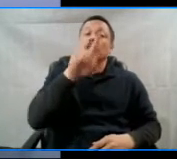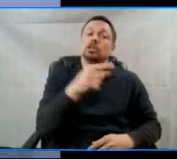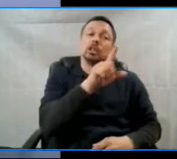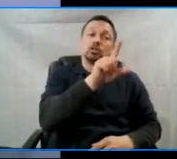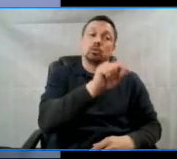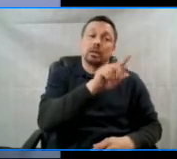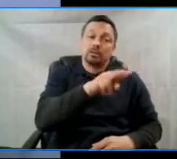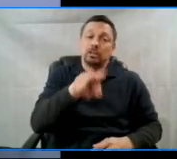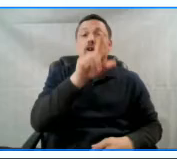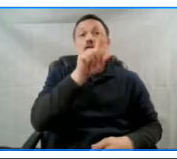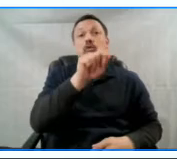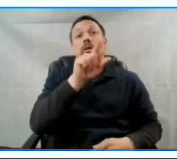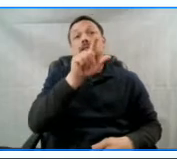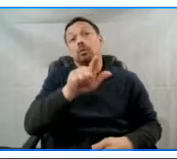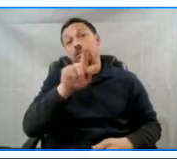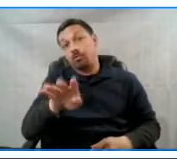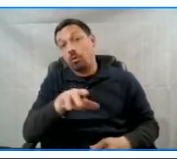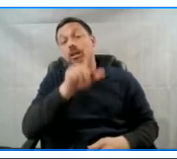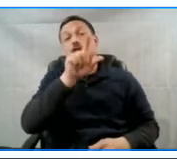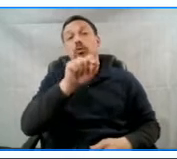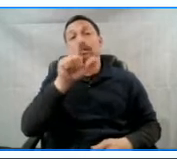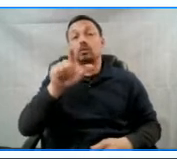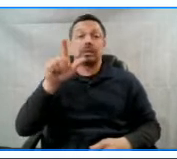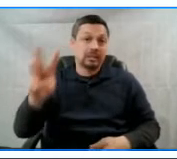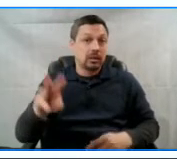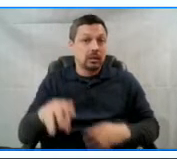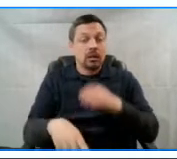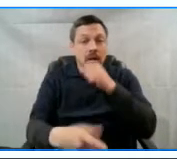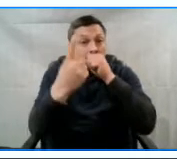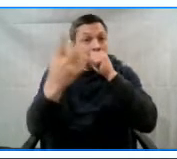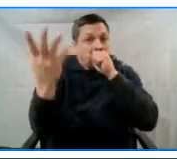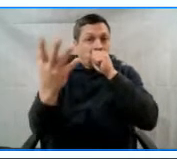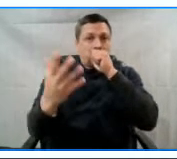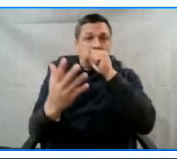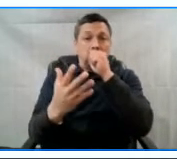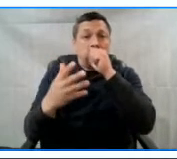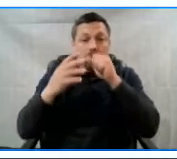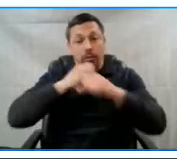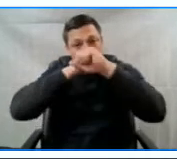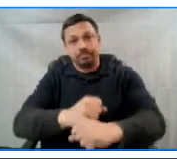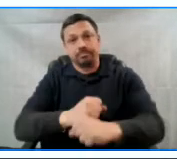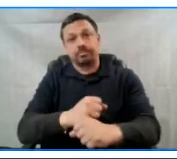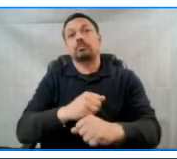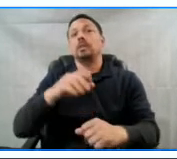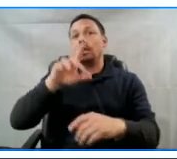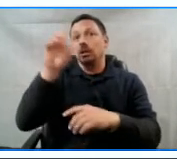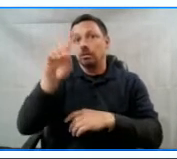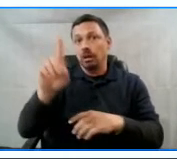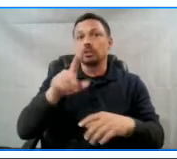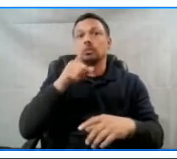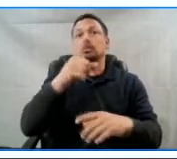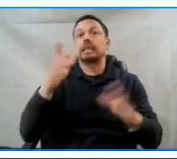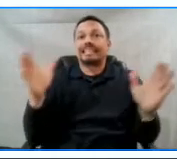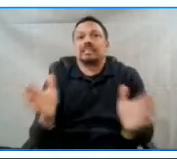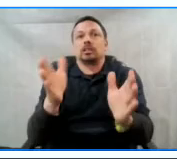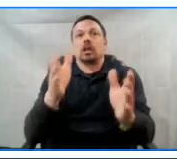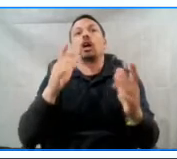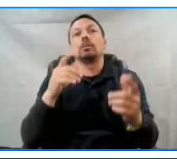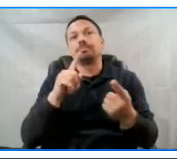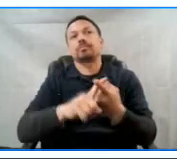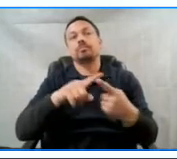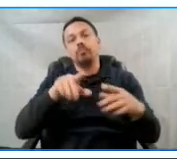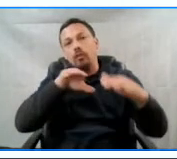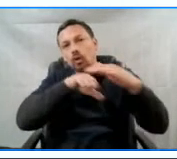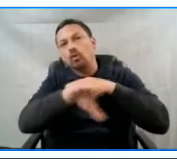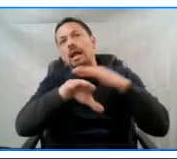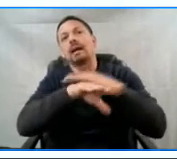in these three areas. One, protecting and unleashing democracy. We see a continued push to expand voter access and